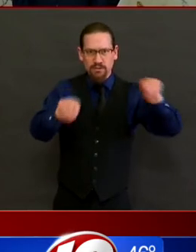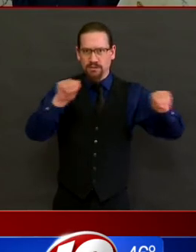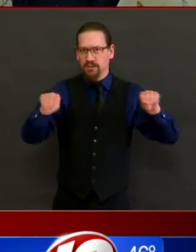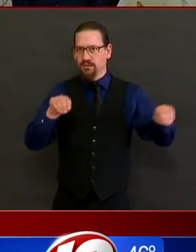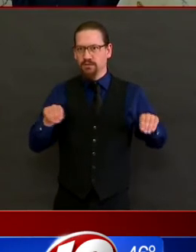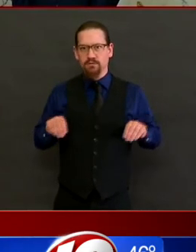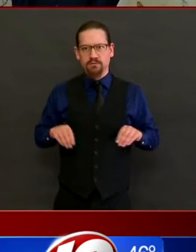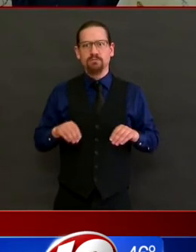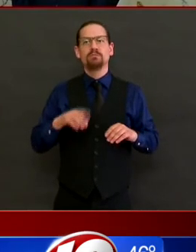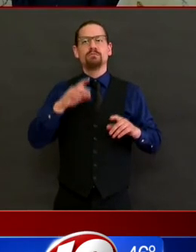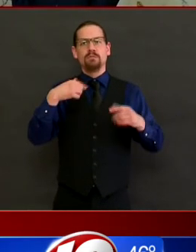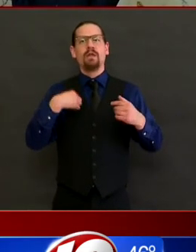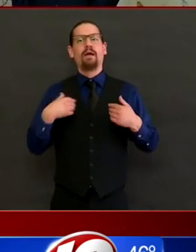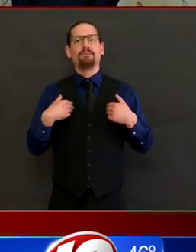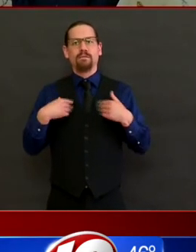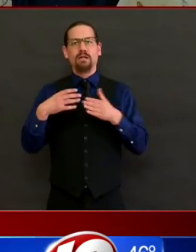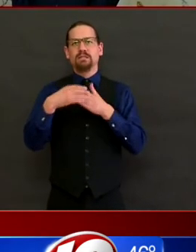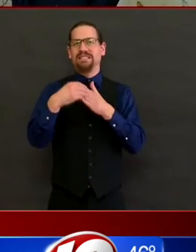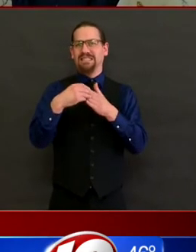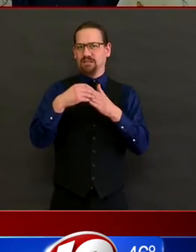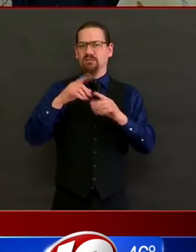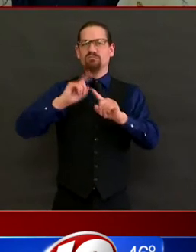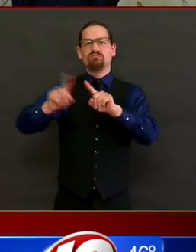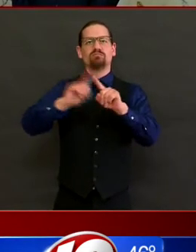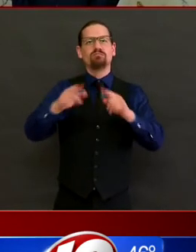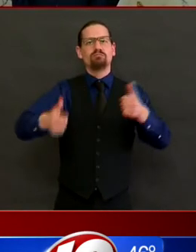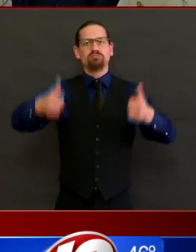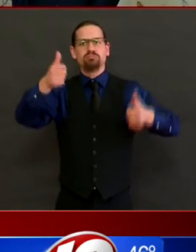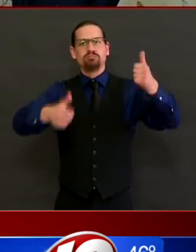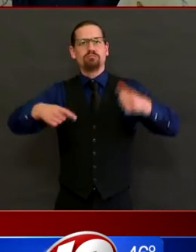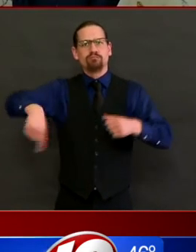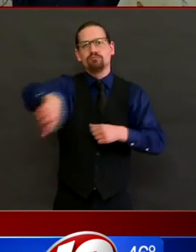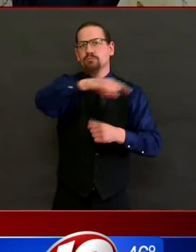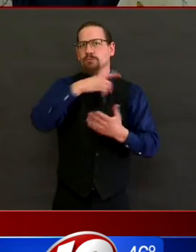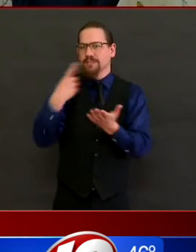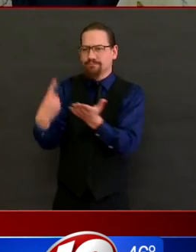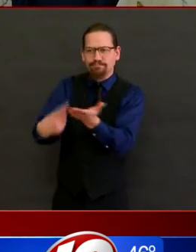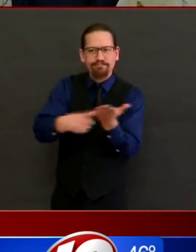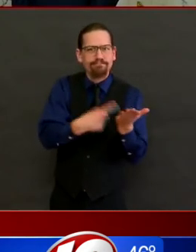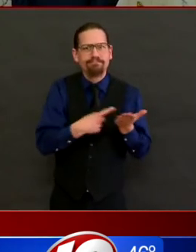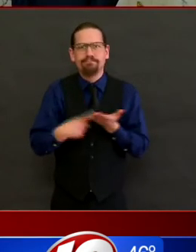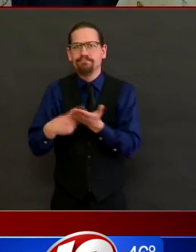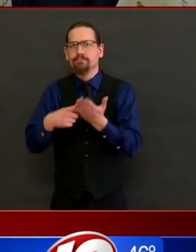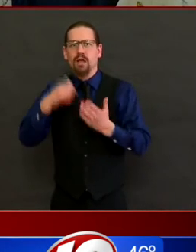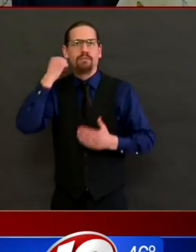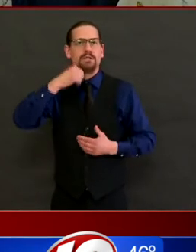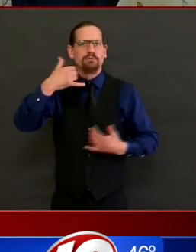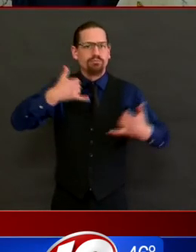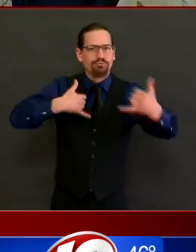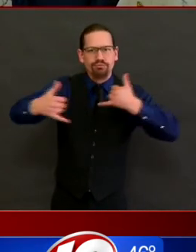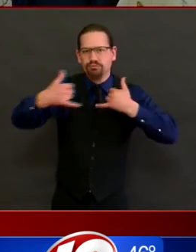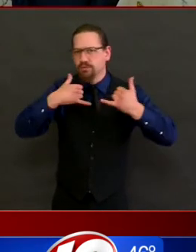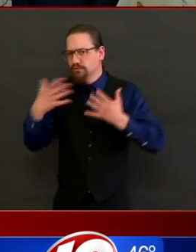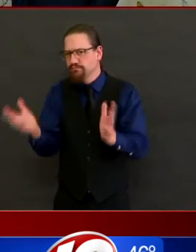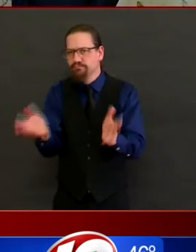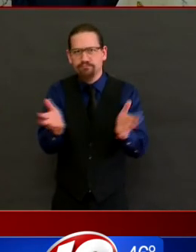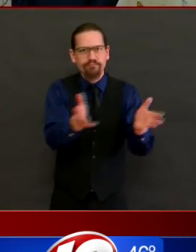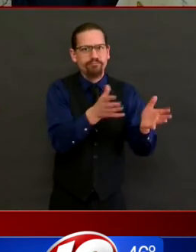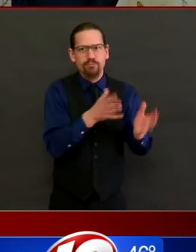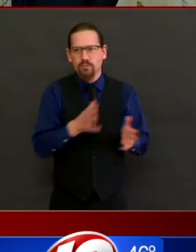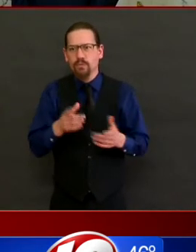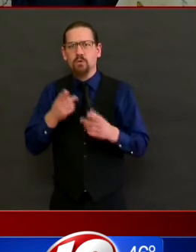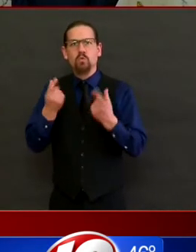on a daily basis. They are our boots on the ground, talking to residents, raising awareness